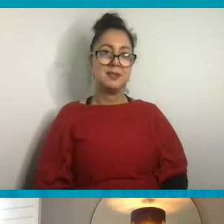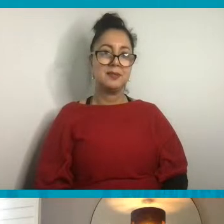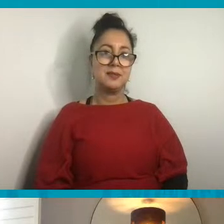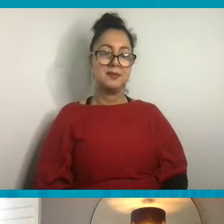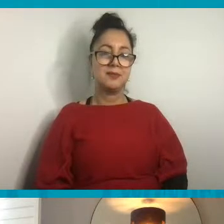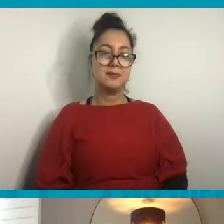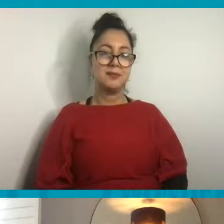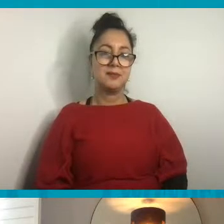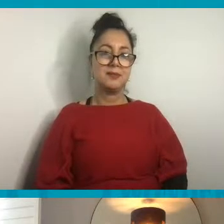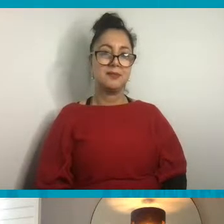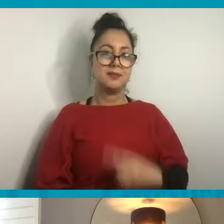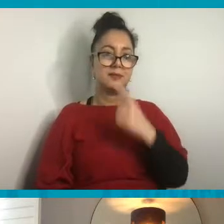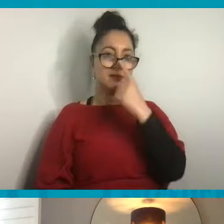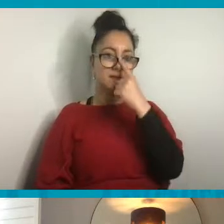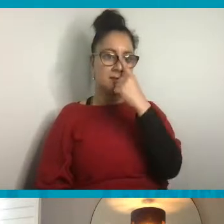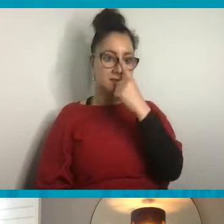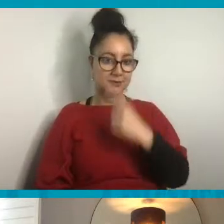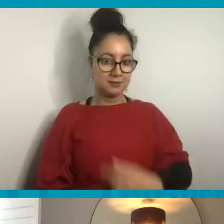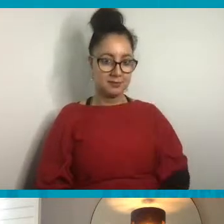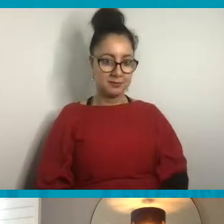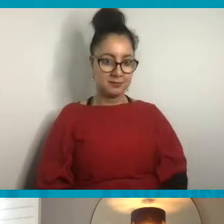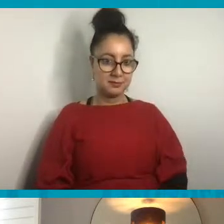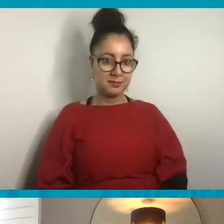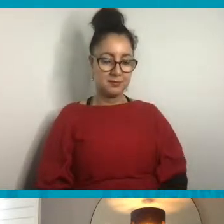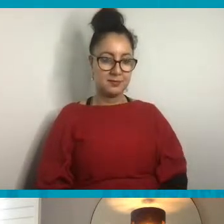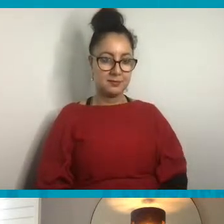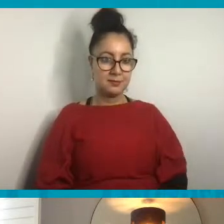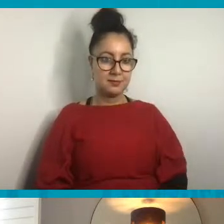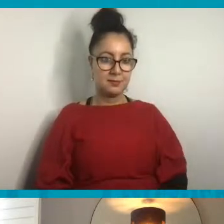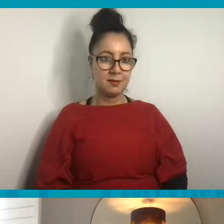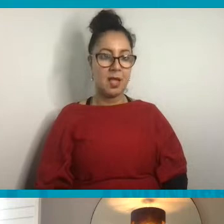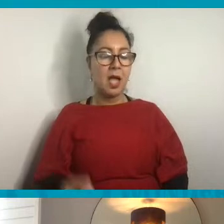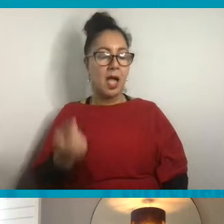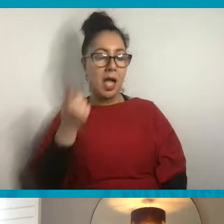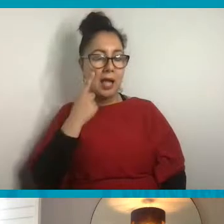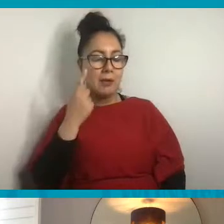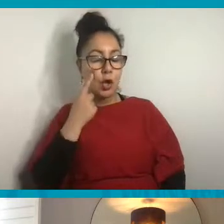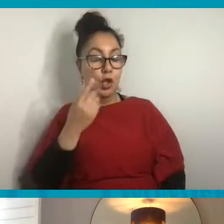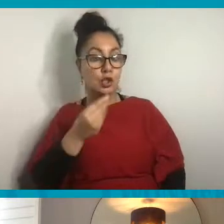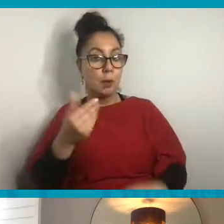So we're going to have a look at some of the work on the Padlet.